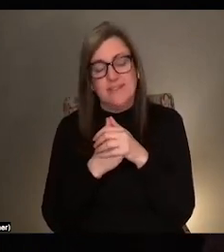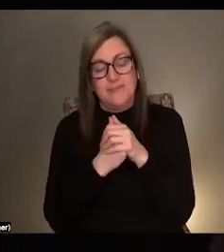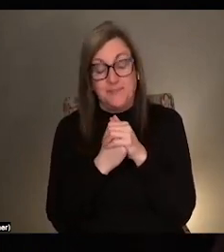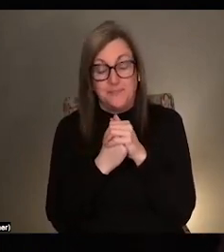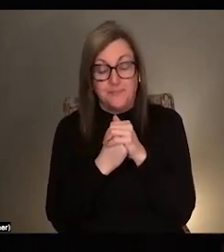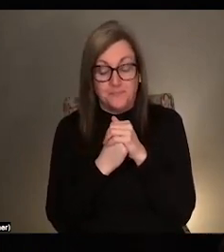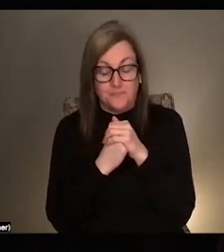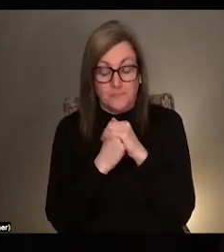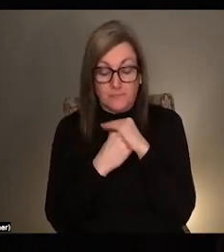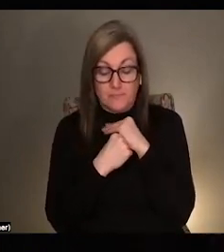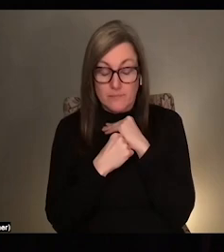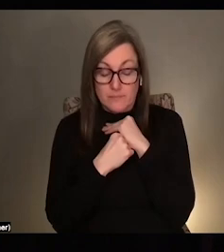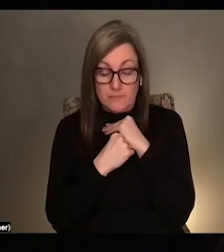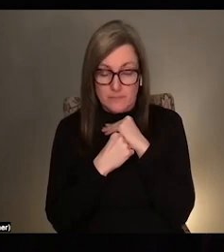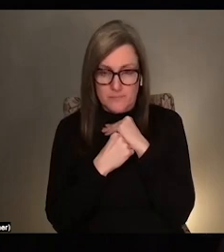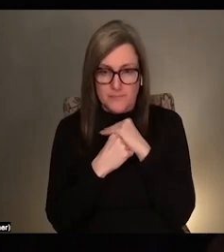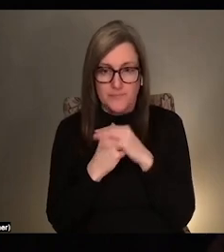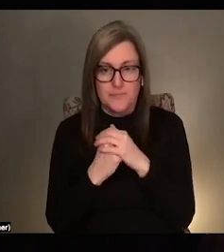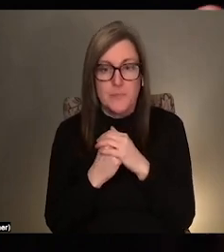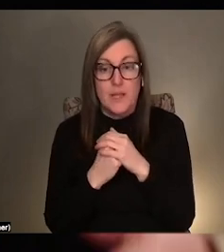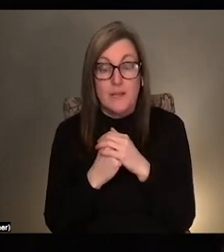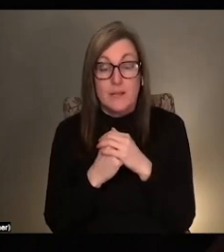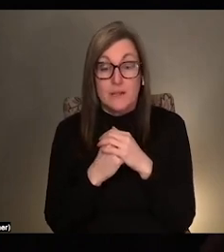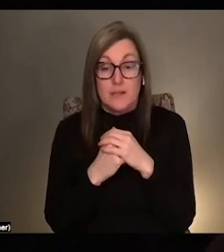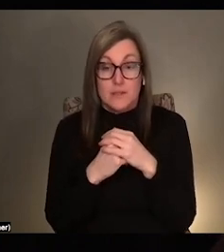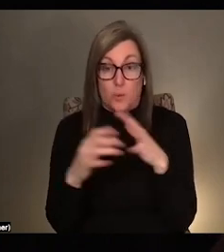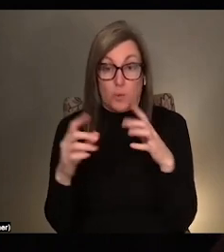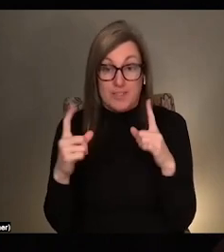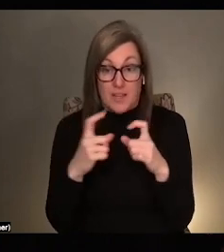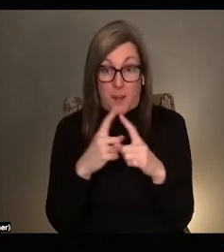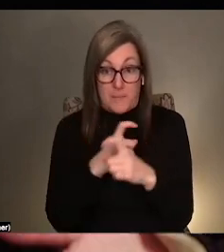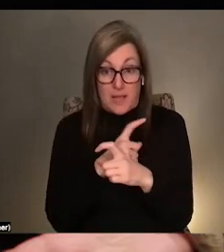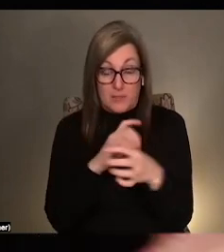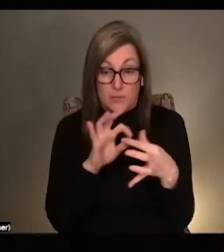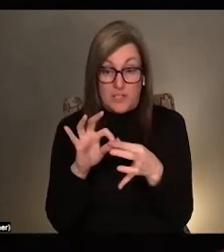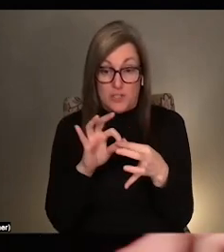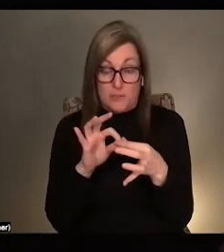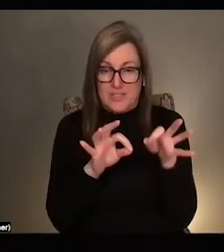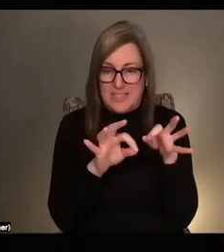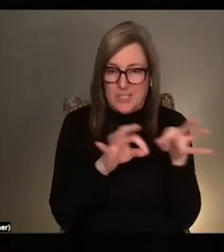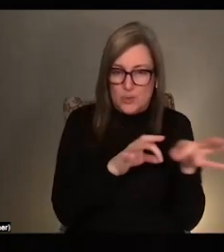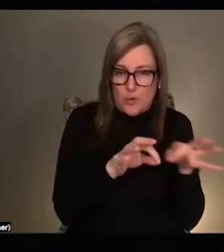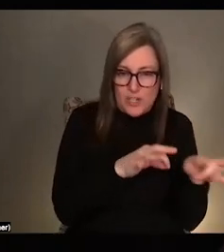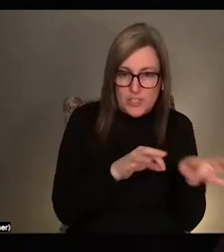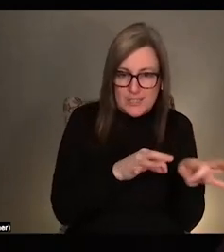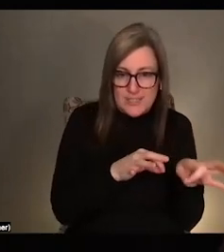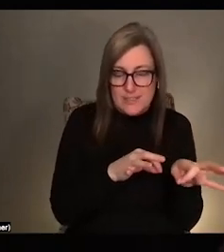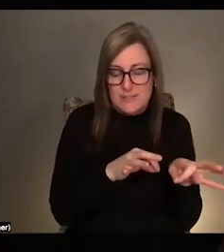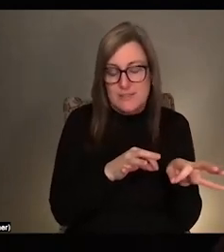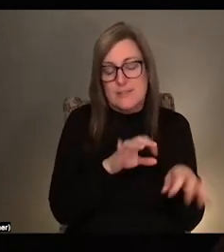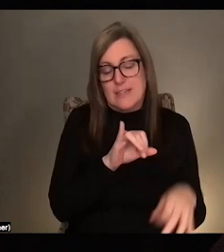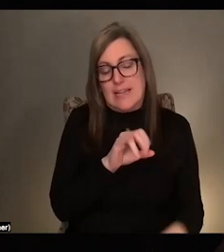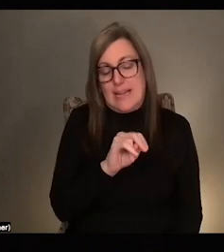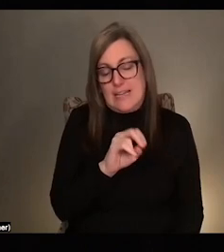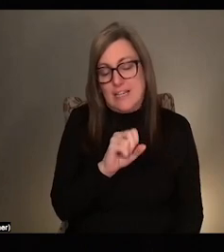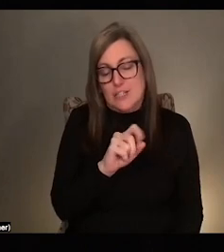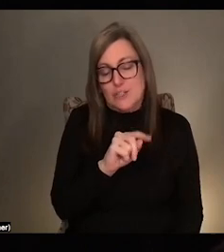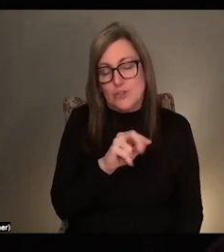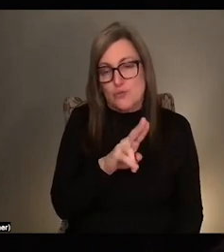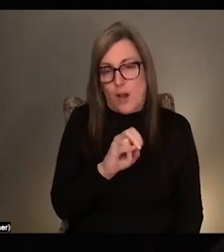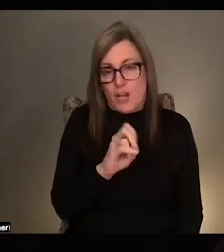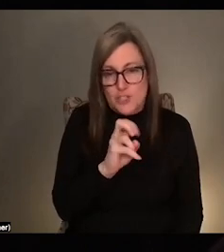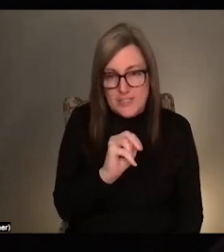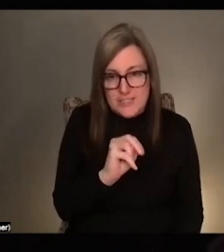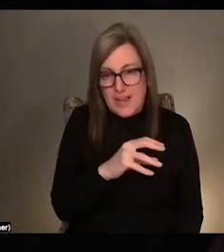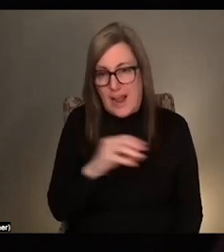relationship between like instruction and description, and it actually really conflates the two. You know, I really think it's like